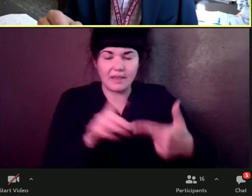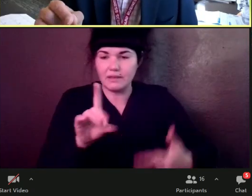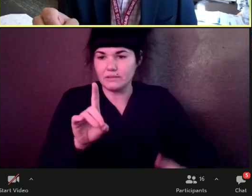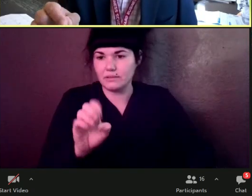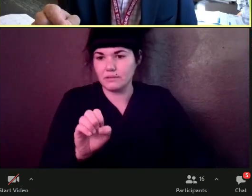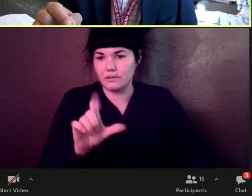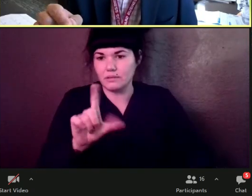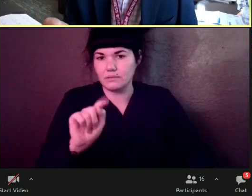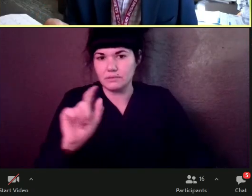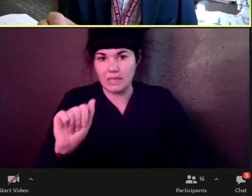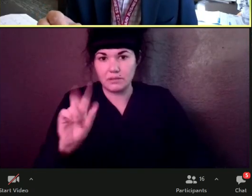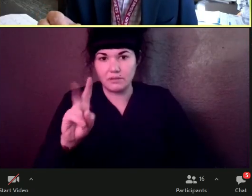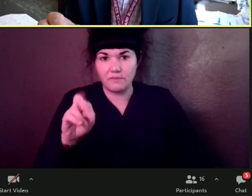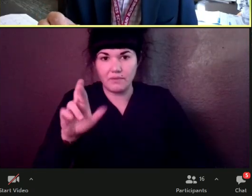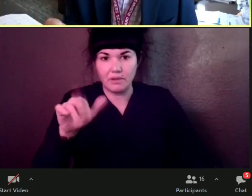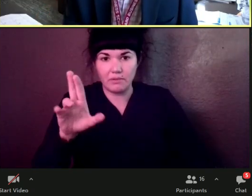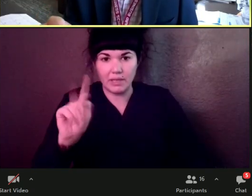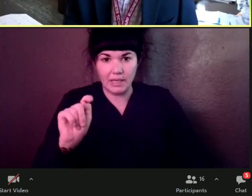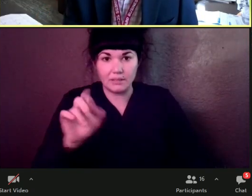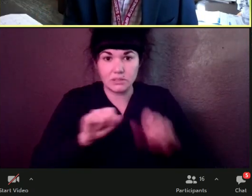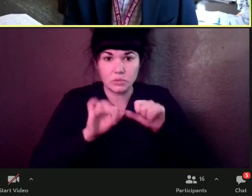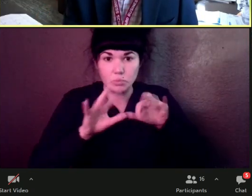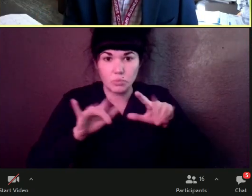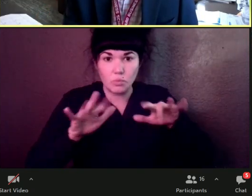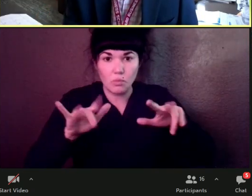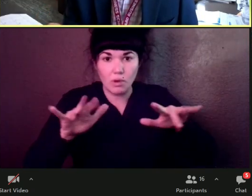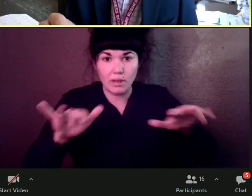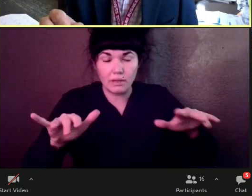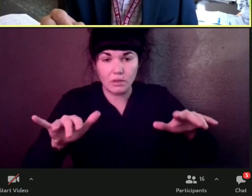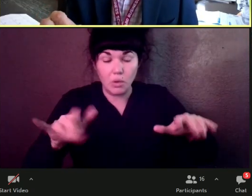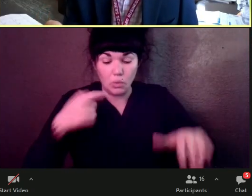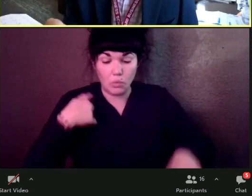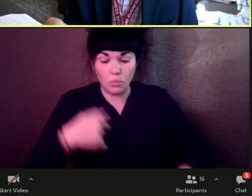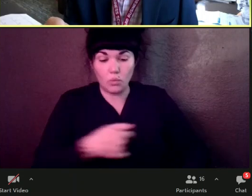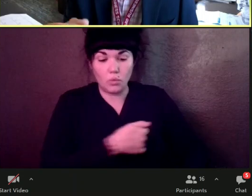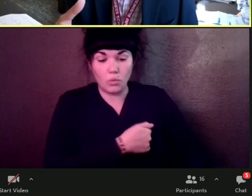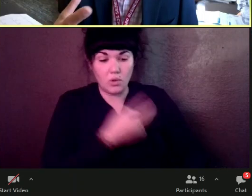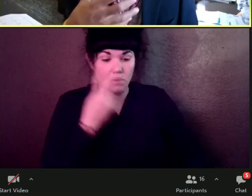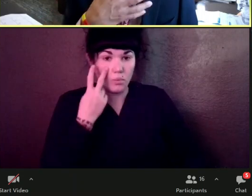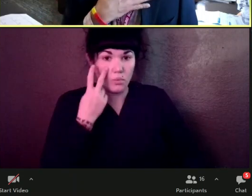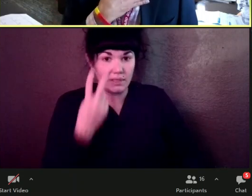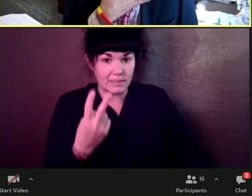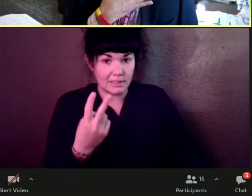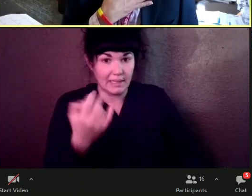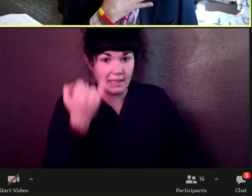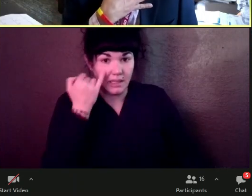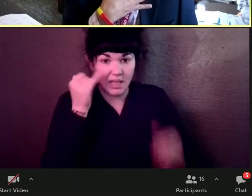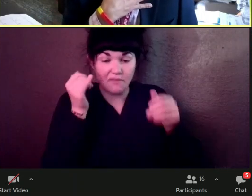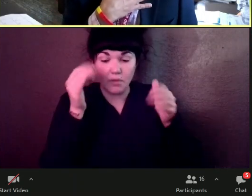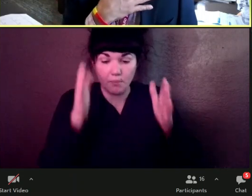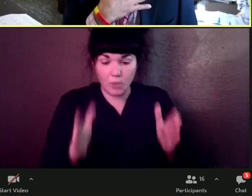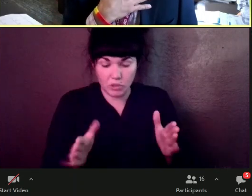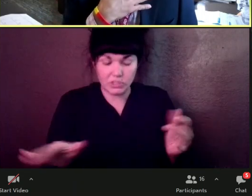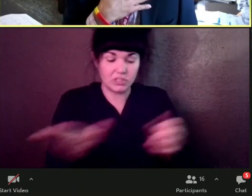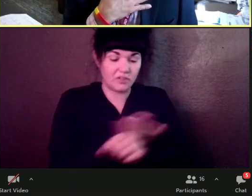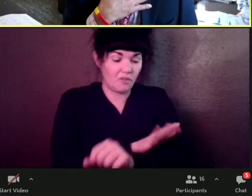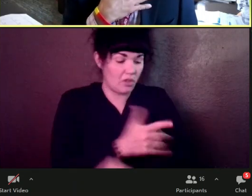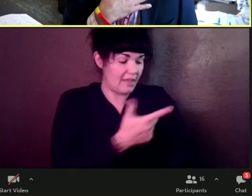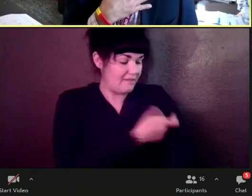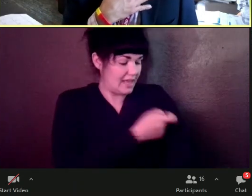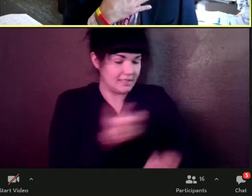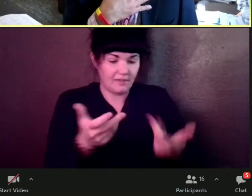starting to see that individuals that are fully vaccinated can harbor, can, can, can contract, um,